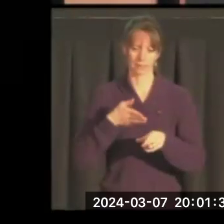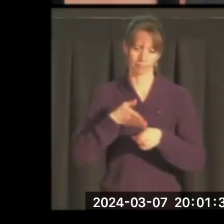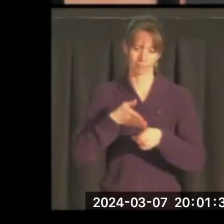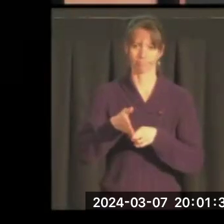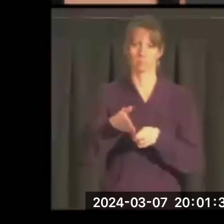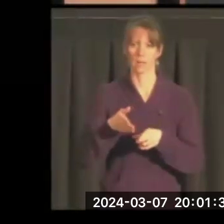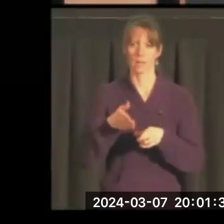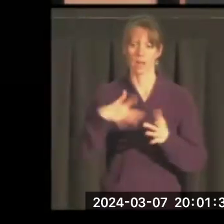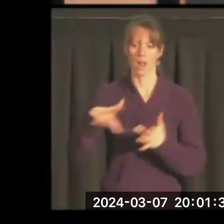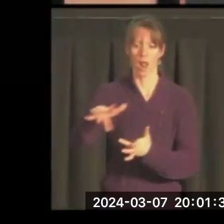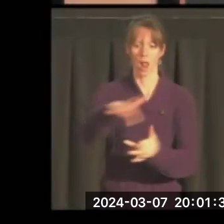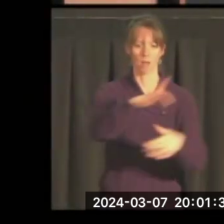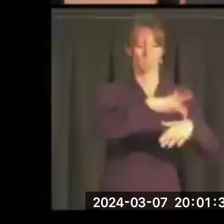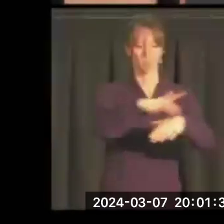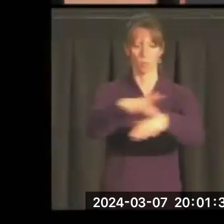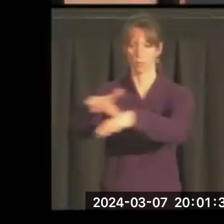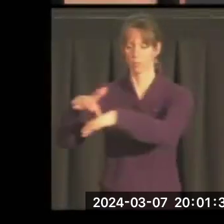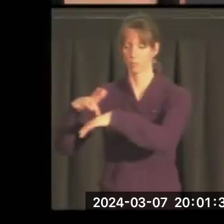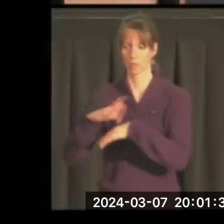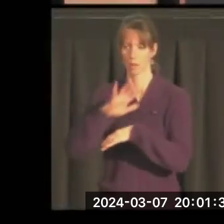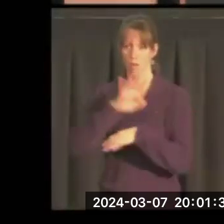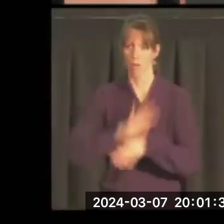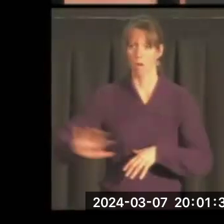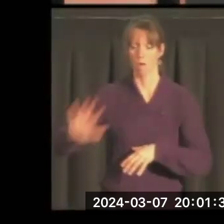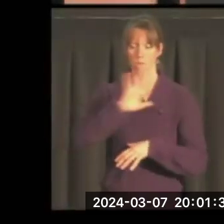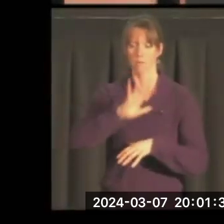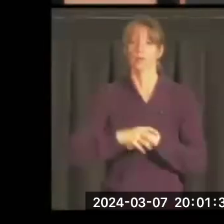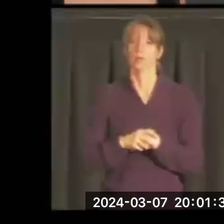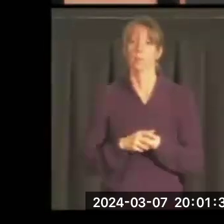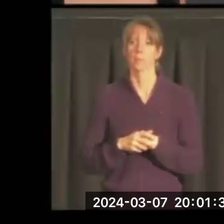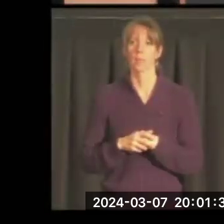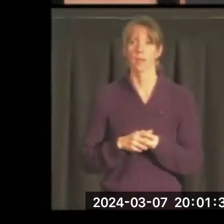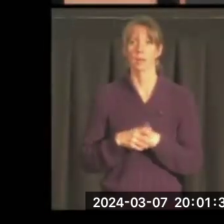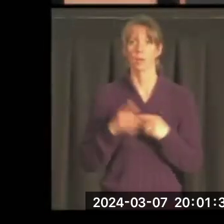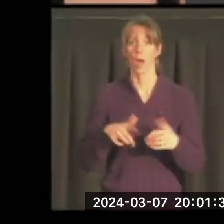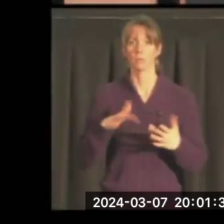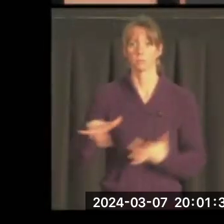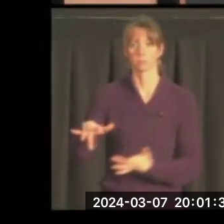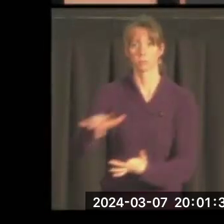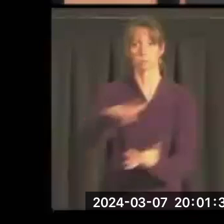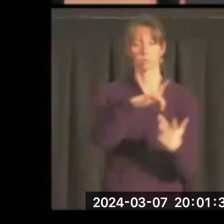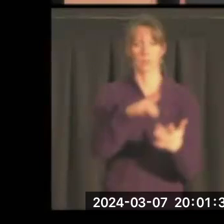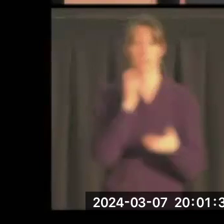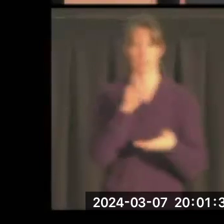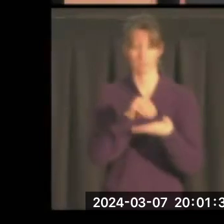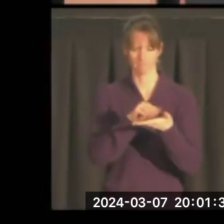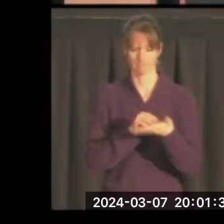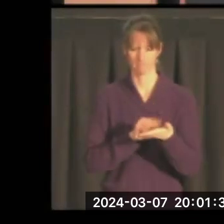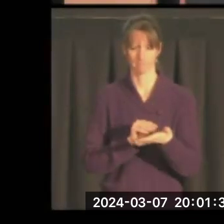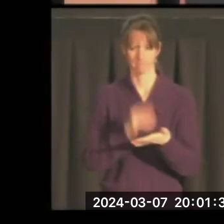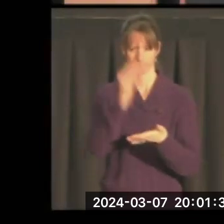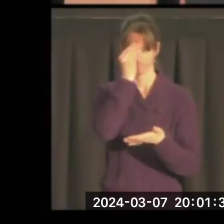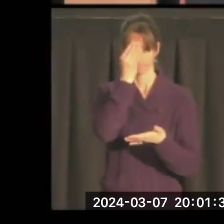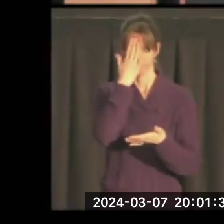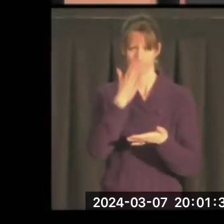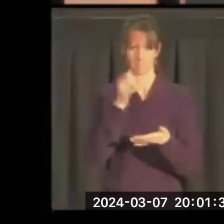all over the place. And in doing so, took very careful notes. And